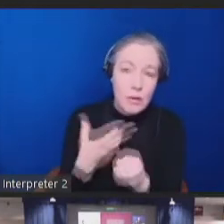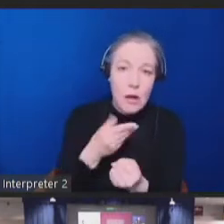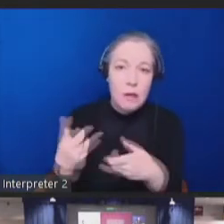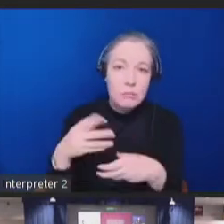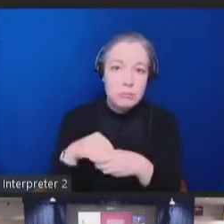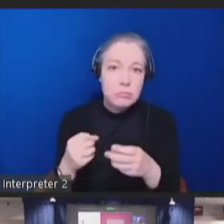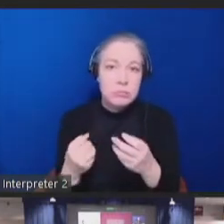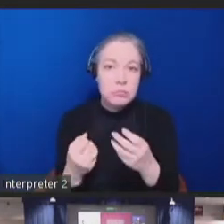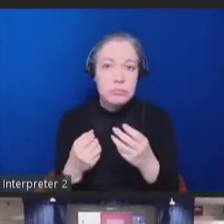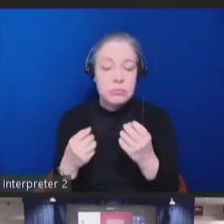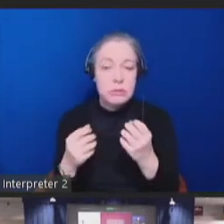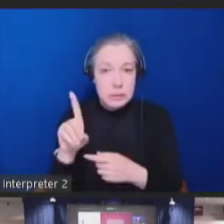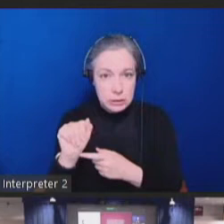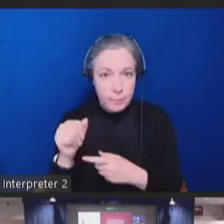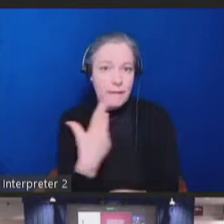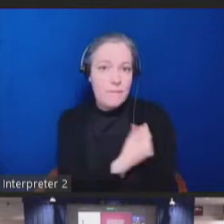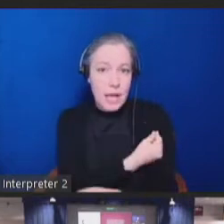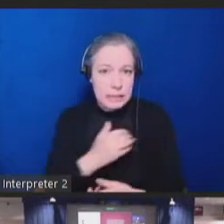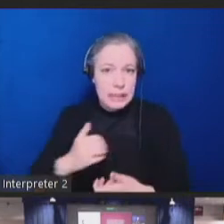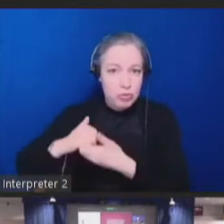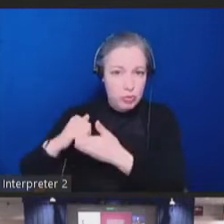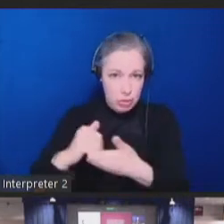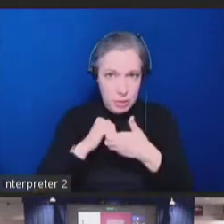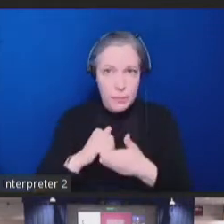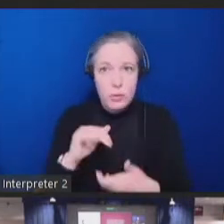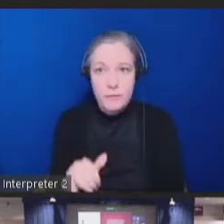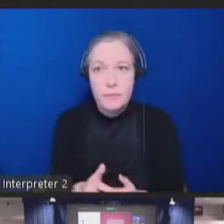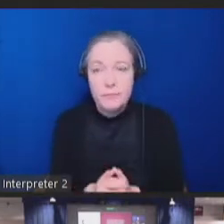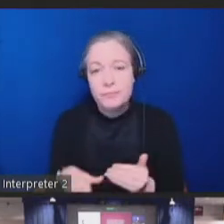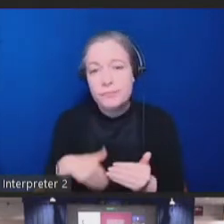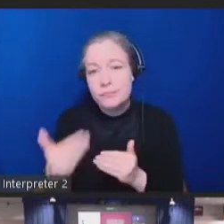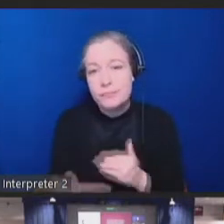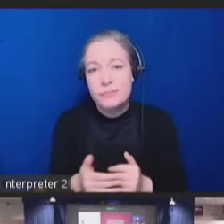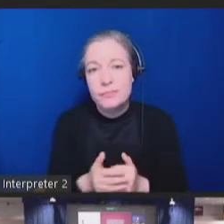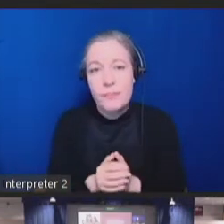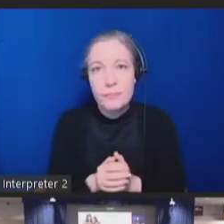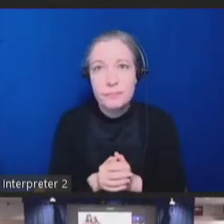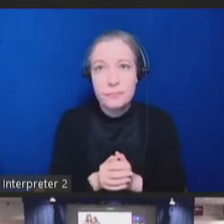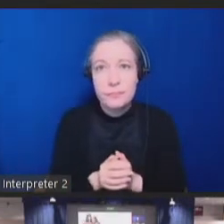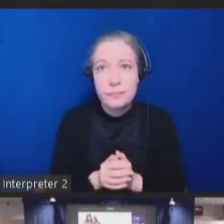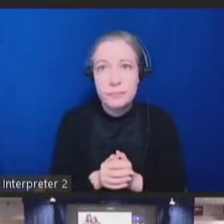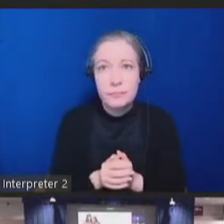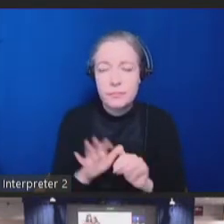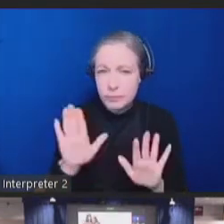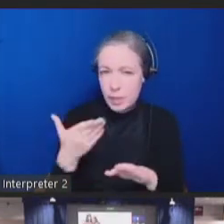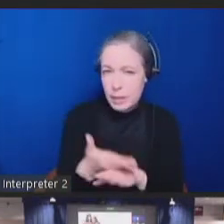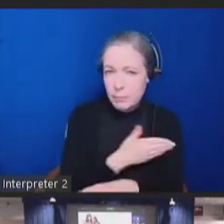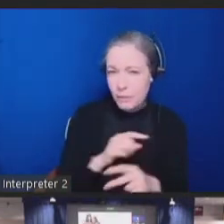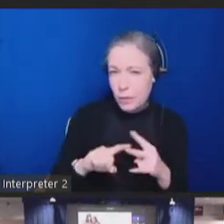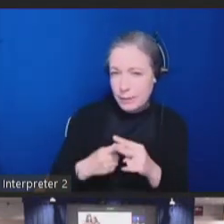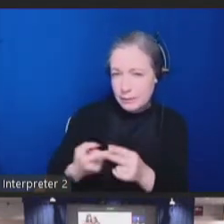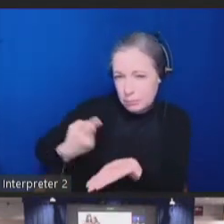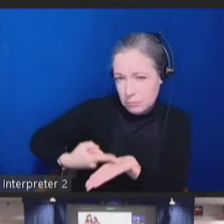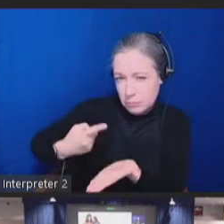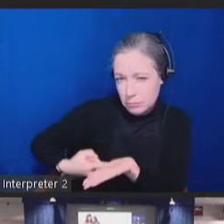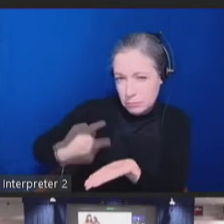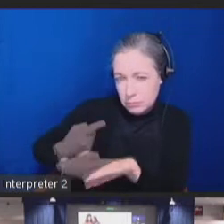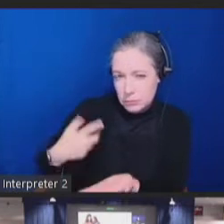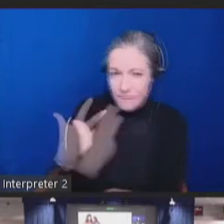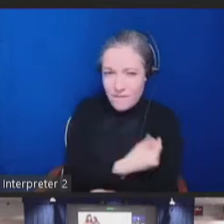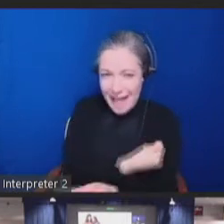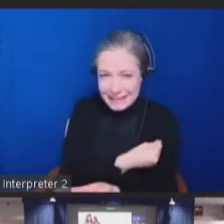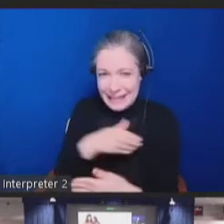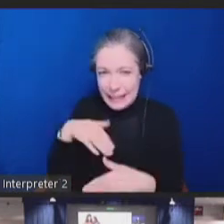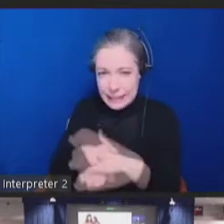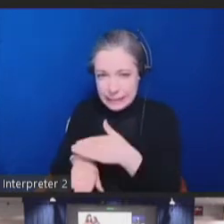and Disability Vaccination Collaborative. Next. Before we begin discussing accessible vaccinations, it's